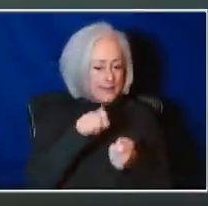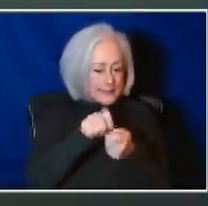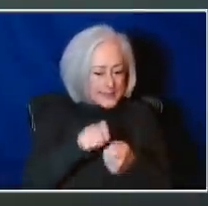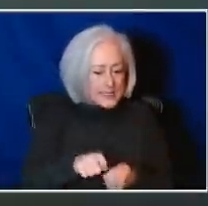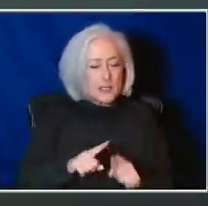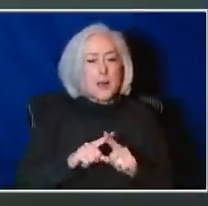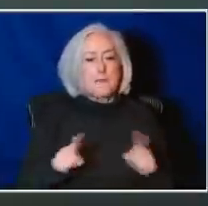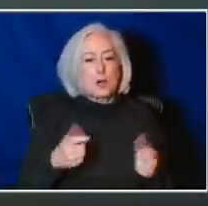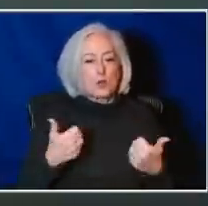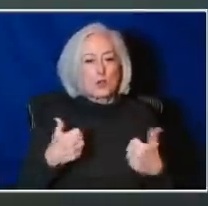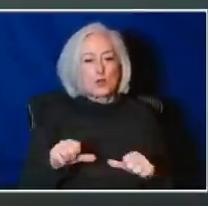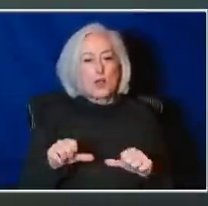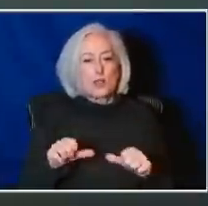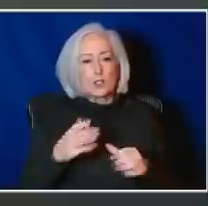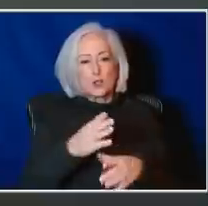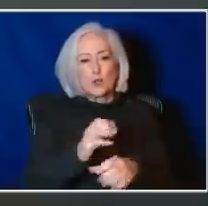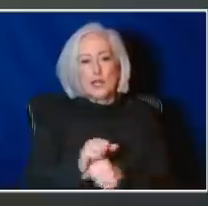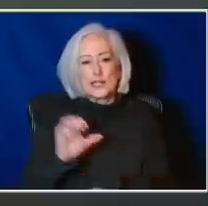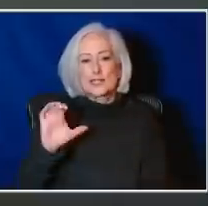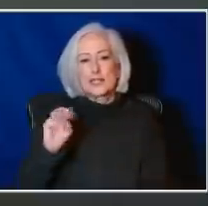CMOs back on the program again soon.